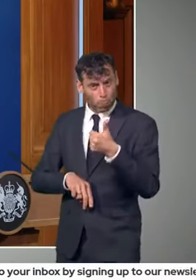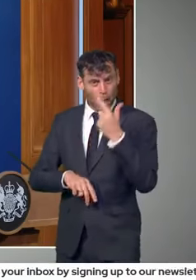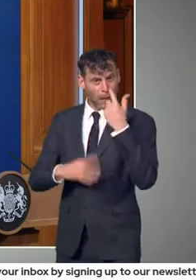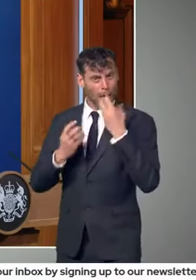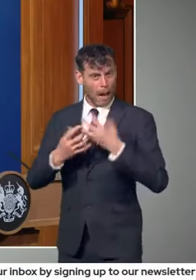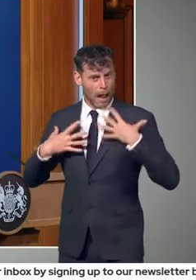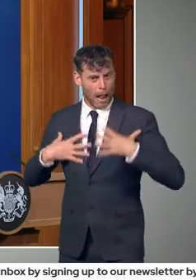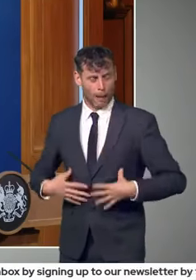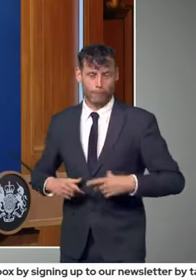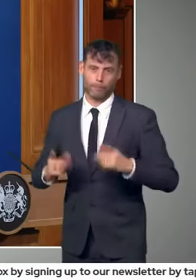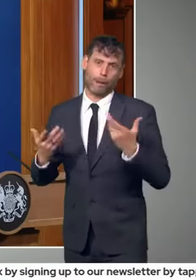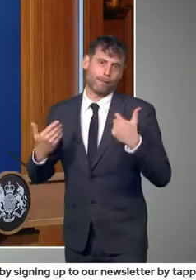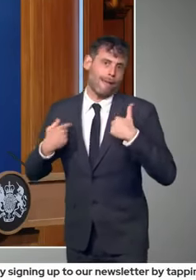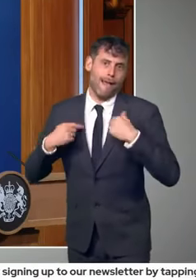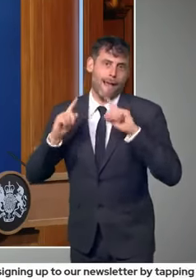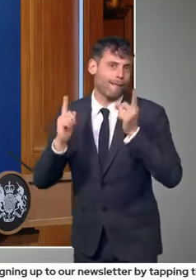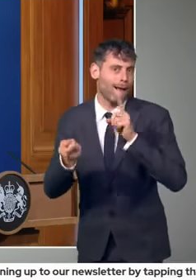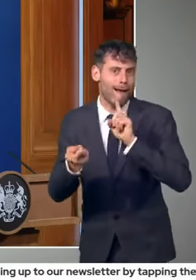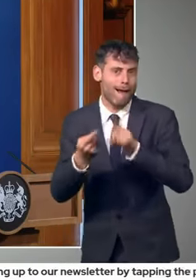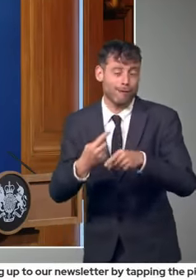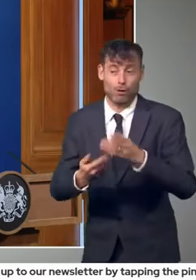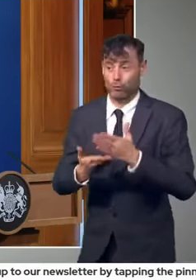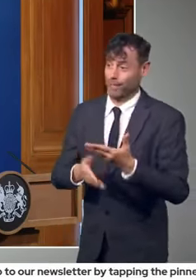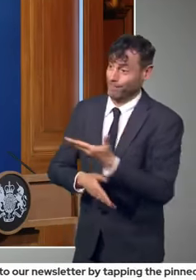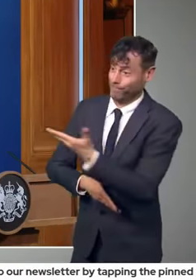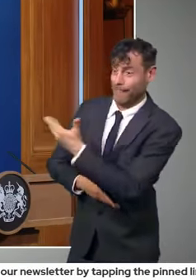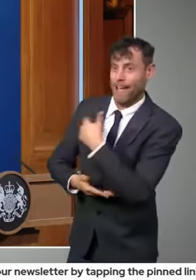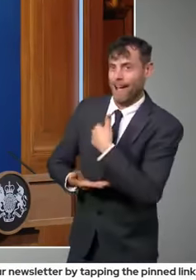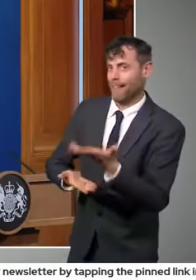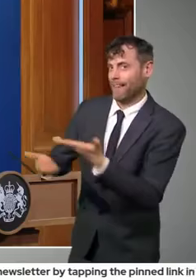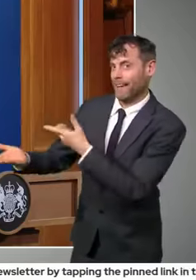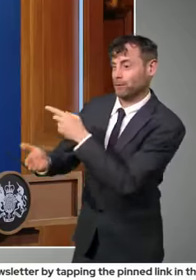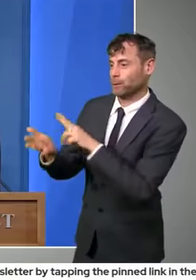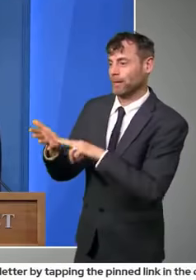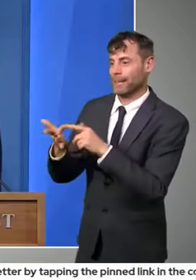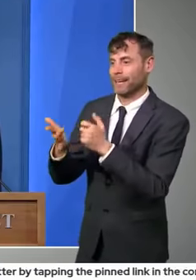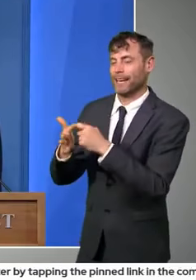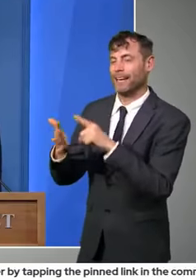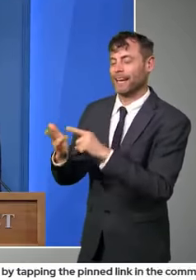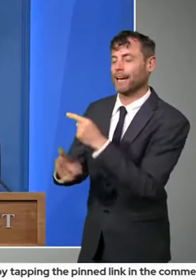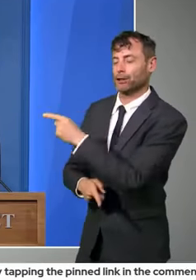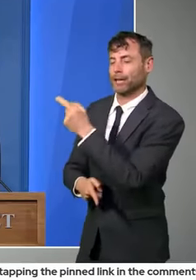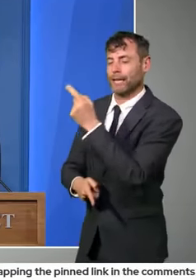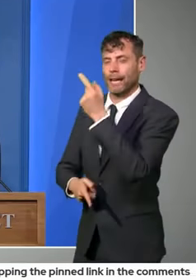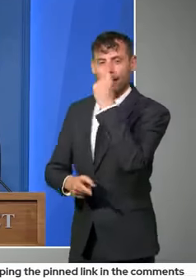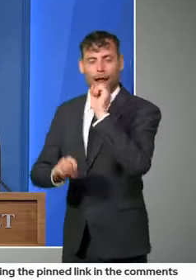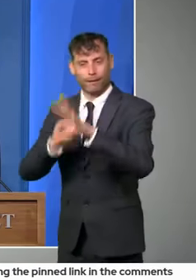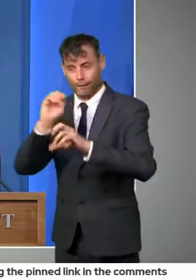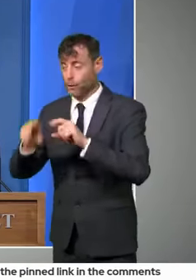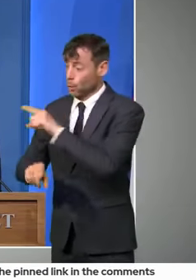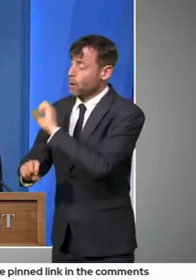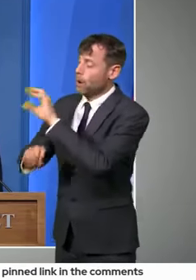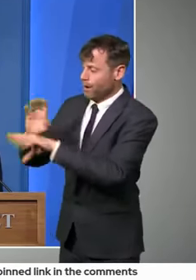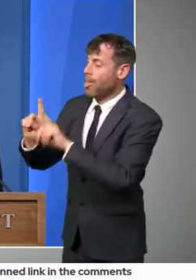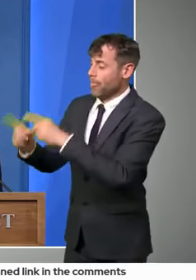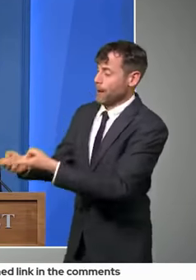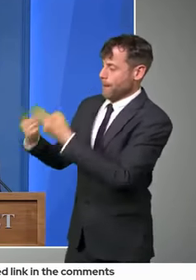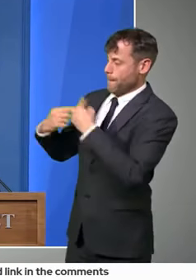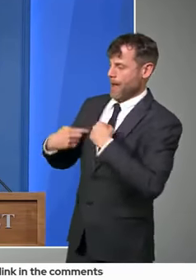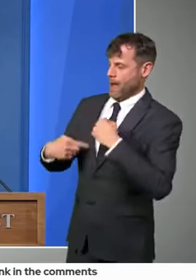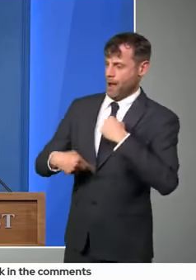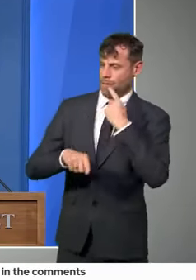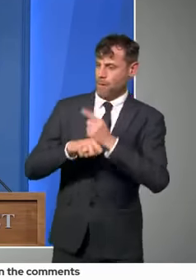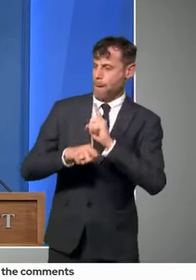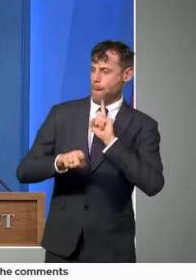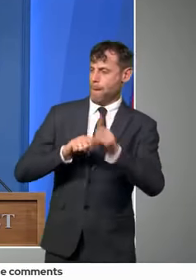Nikki, and I'll come back and say something about football. Nikki, why don't you say something about it? Emily. So just